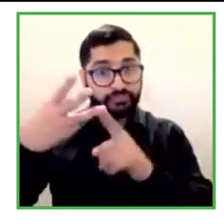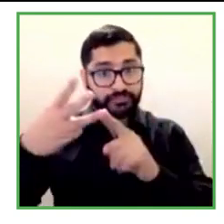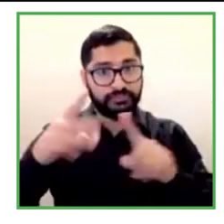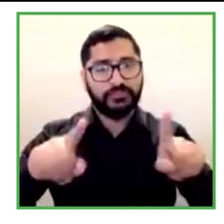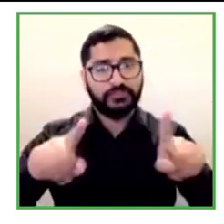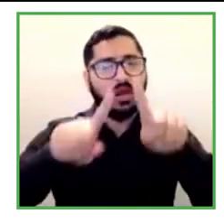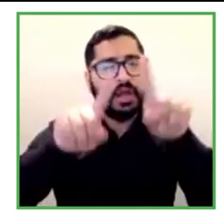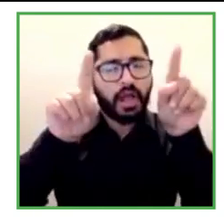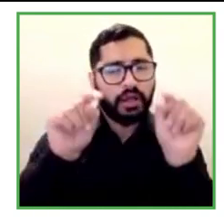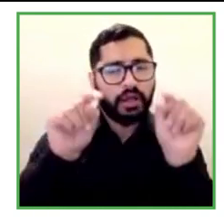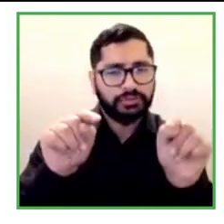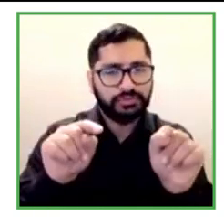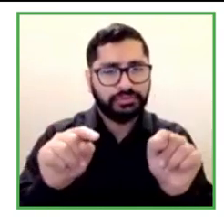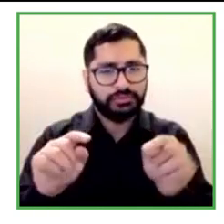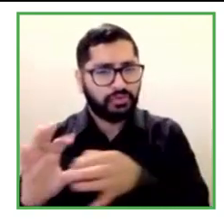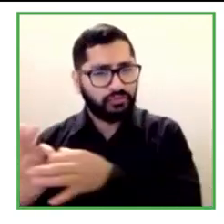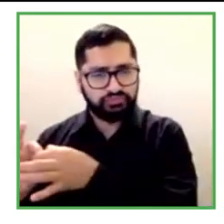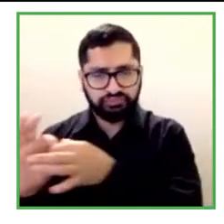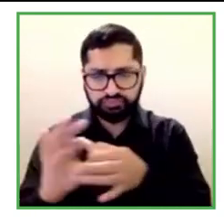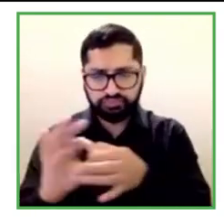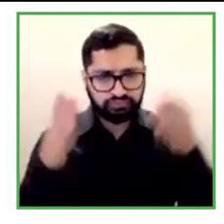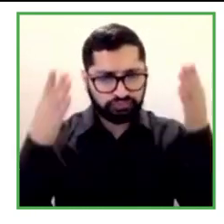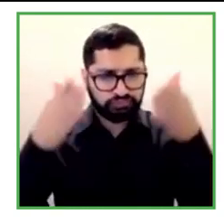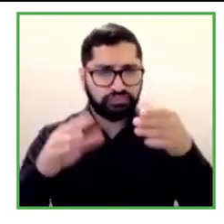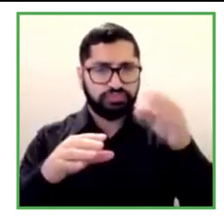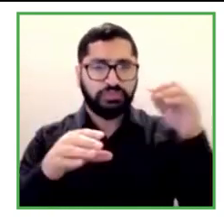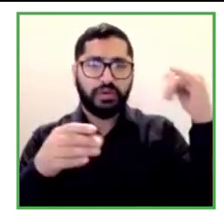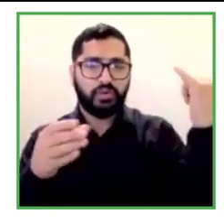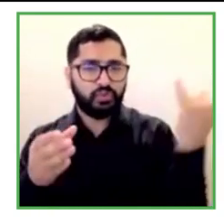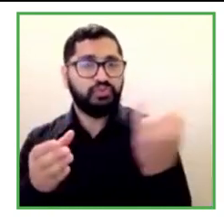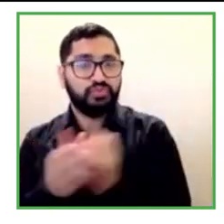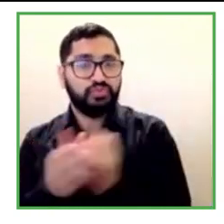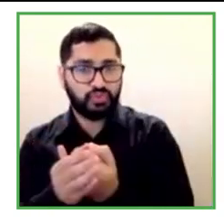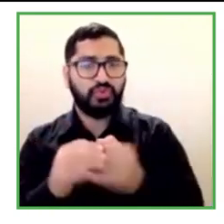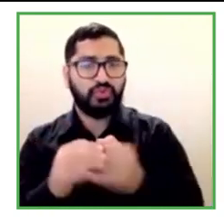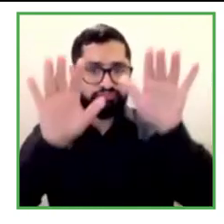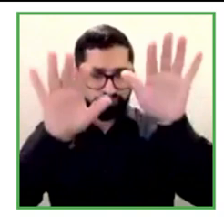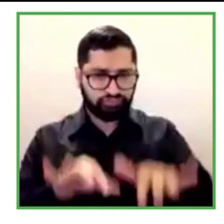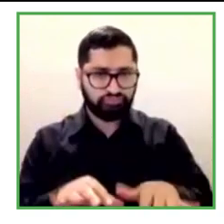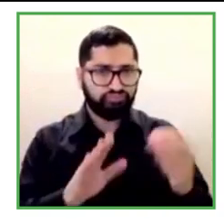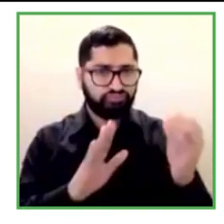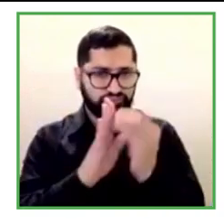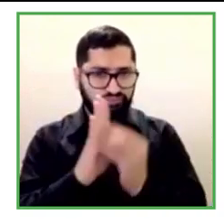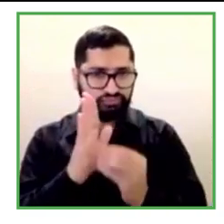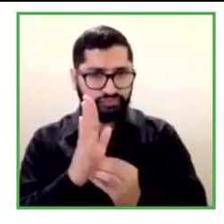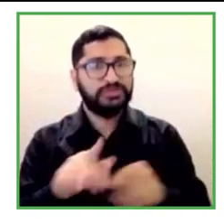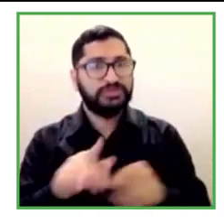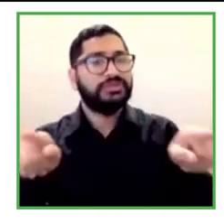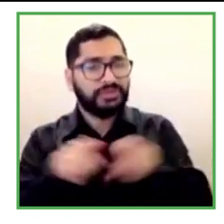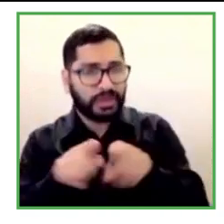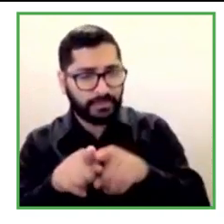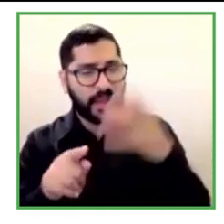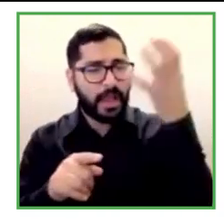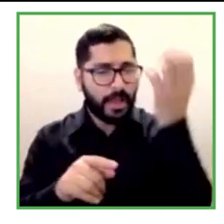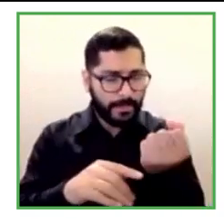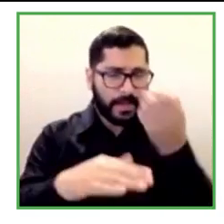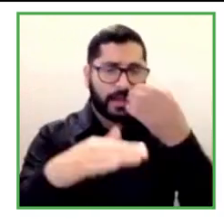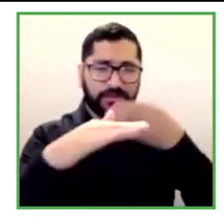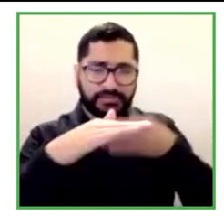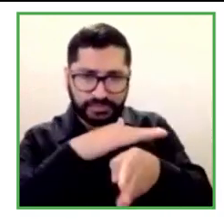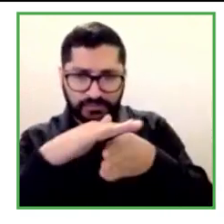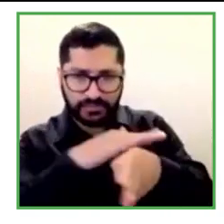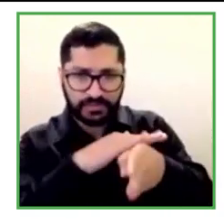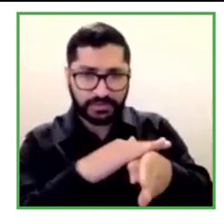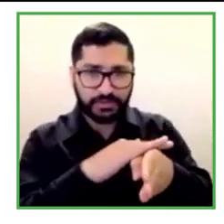inclusion and digital accessibility. These are the two emerging topics in relation